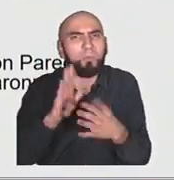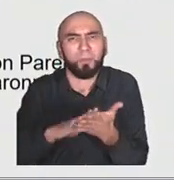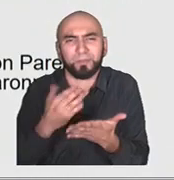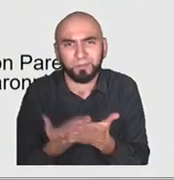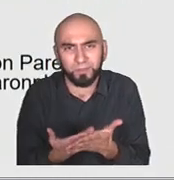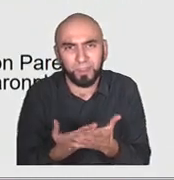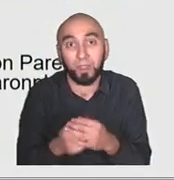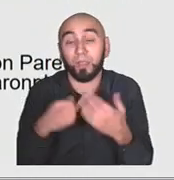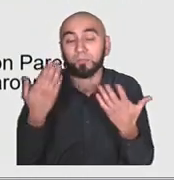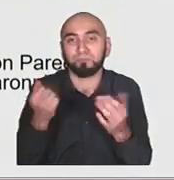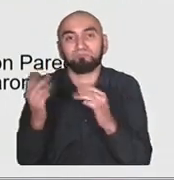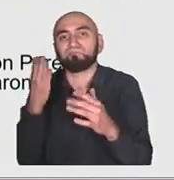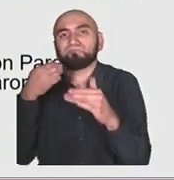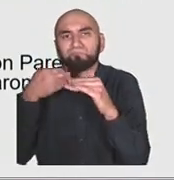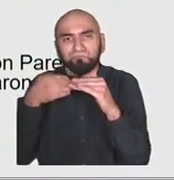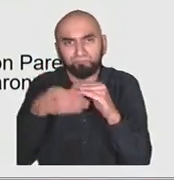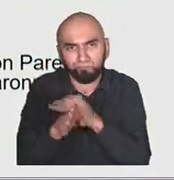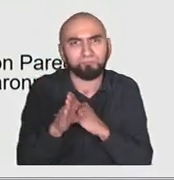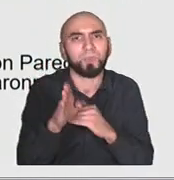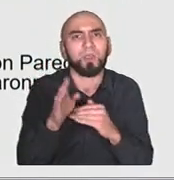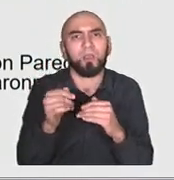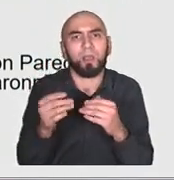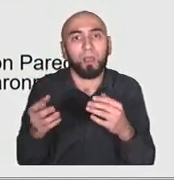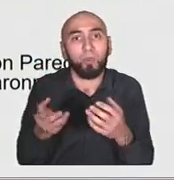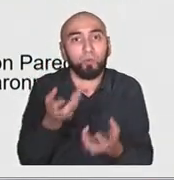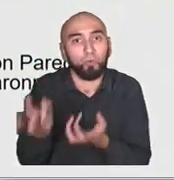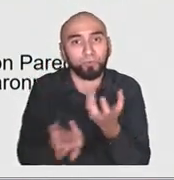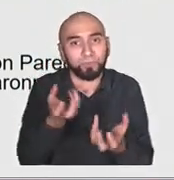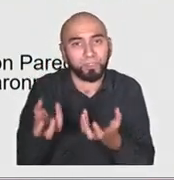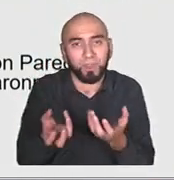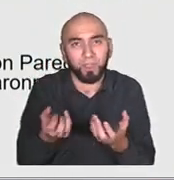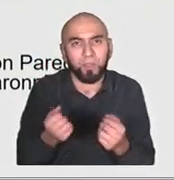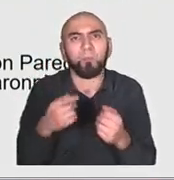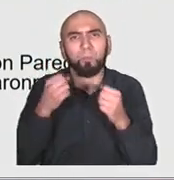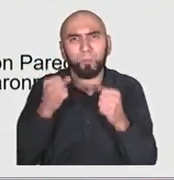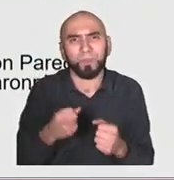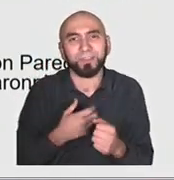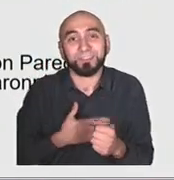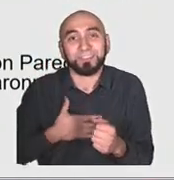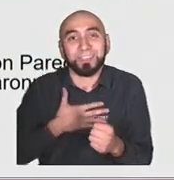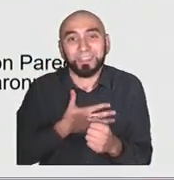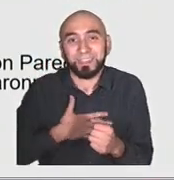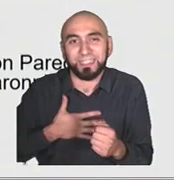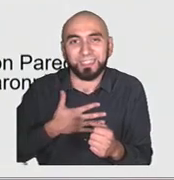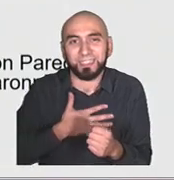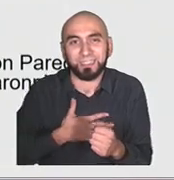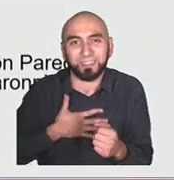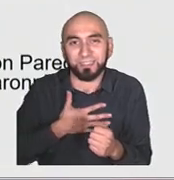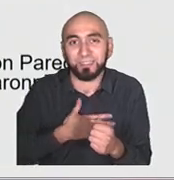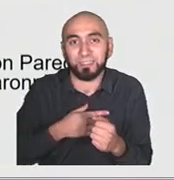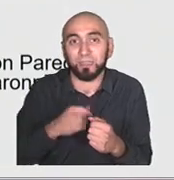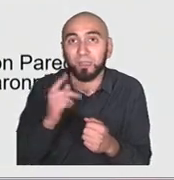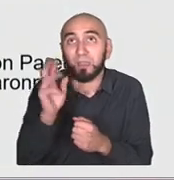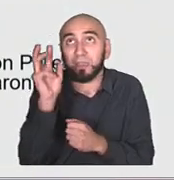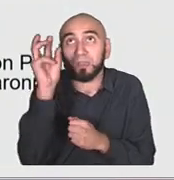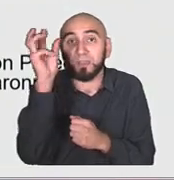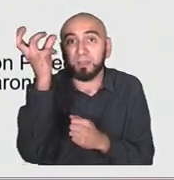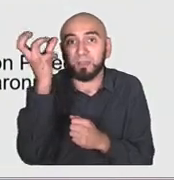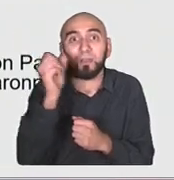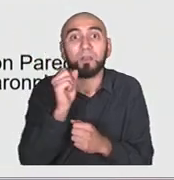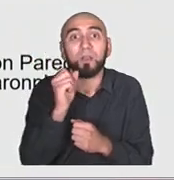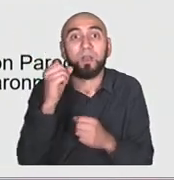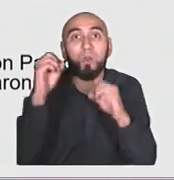kitchen, which means you're kind of awake, and you can feel, based on the temperature, the light temperature, what it will be like that day.